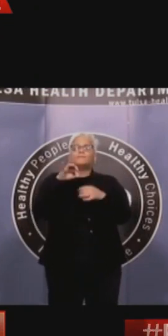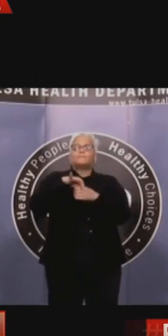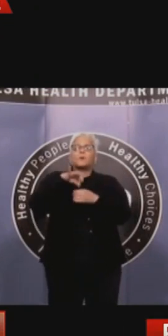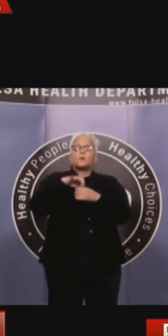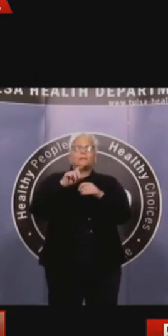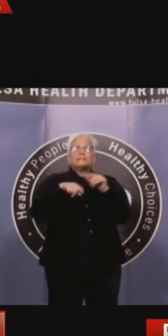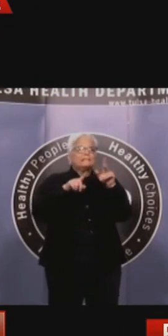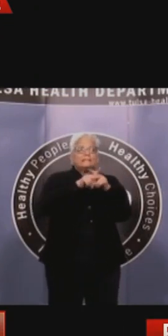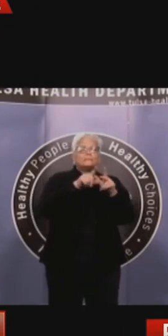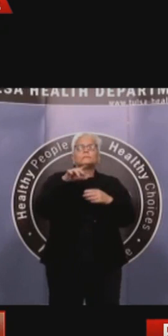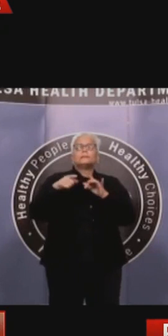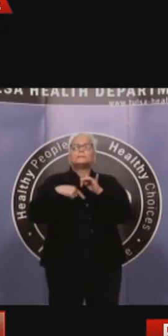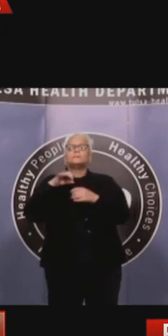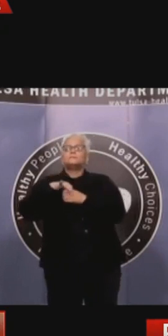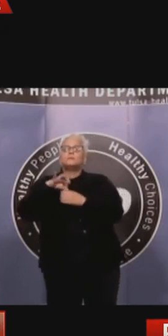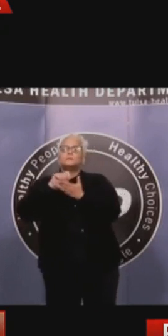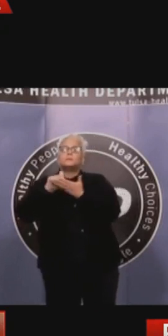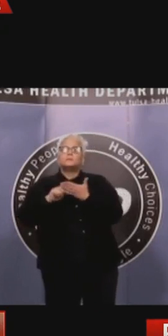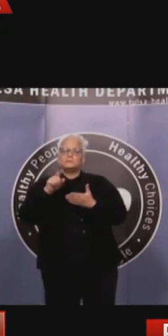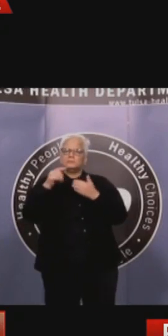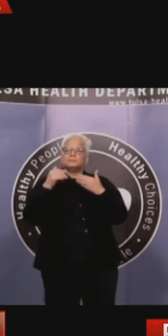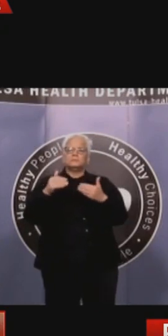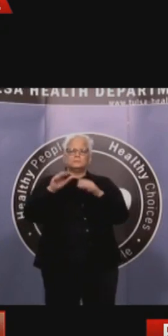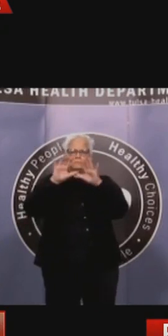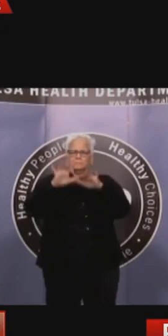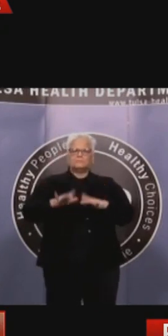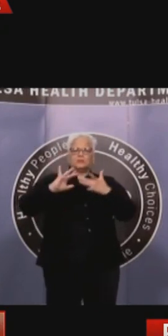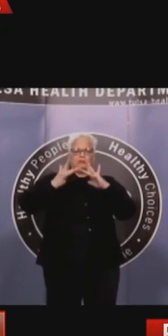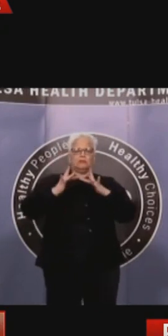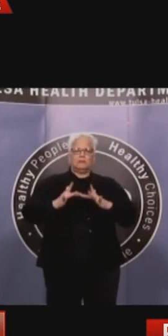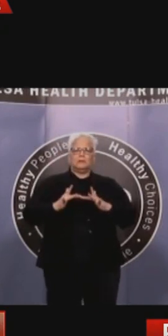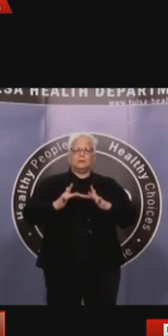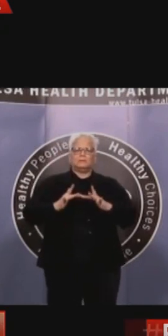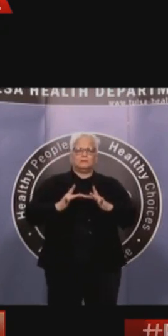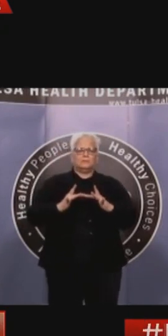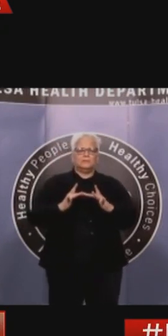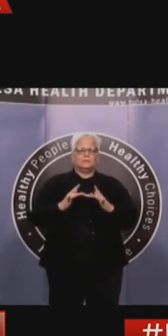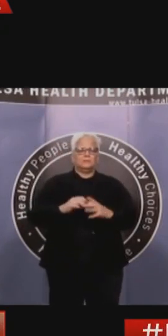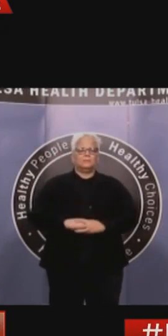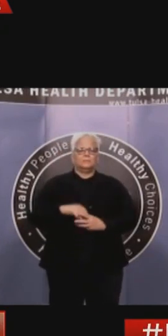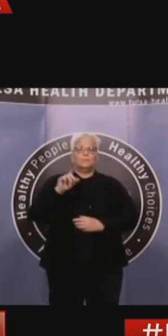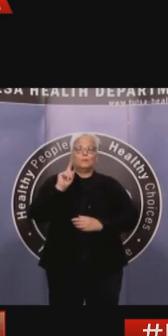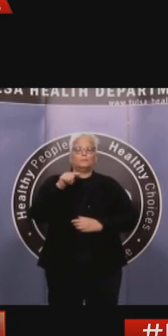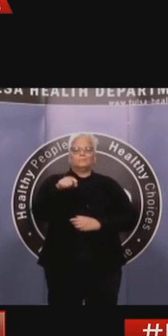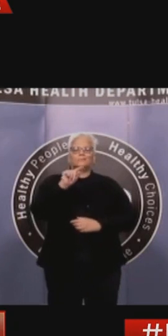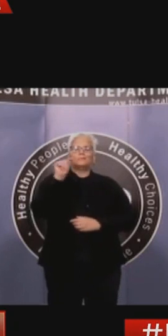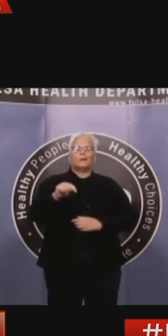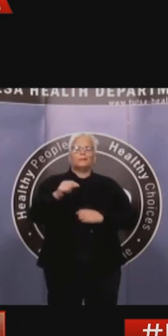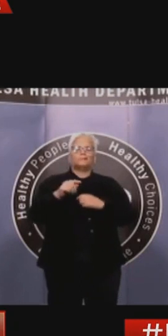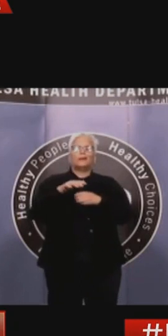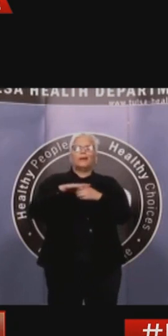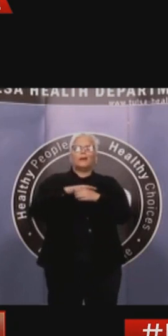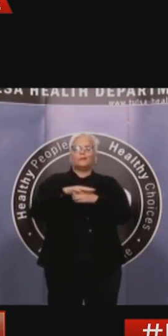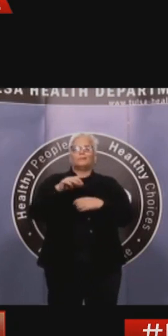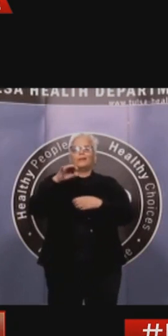fill out your online application, you can obtain a hard copy from the Tulsa County Election Board on Denver. But please call